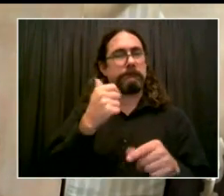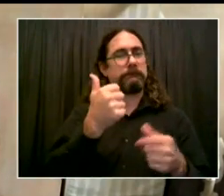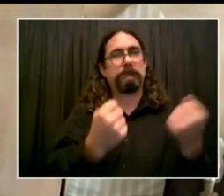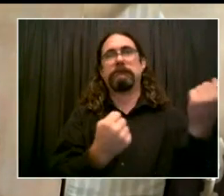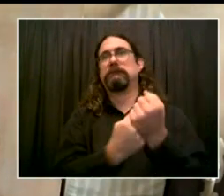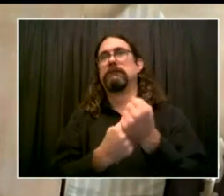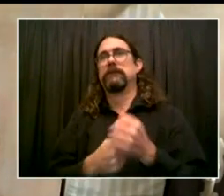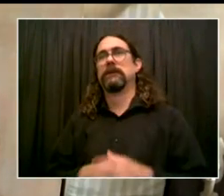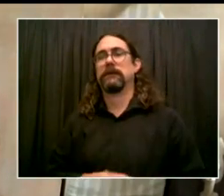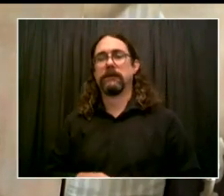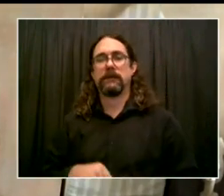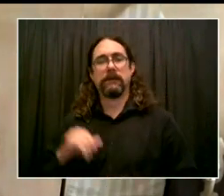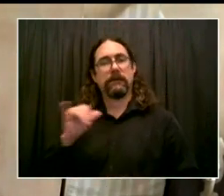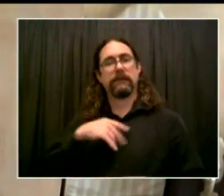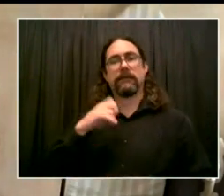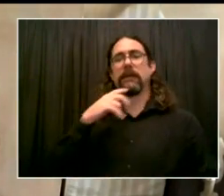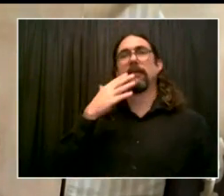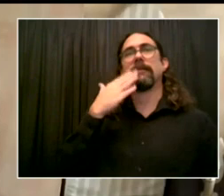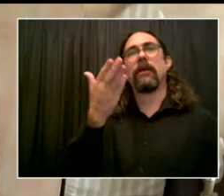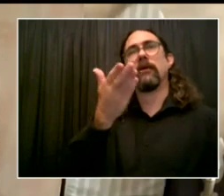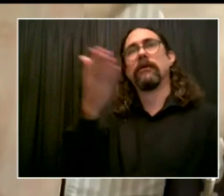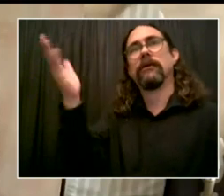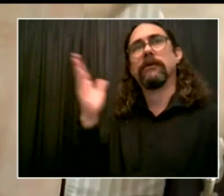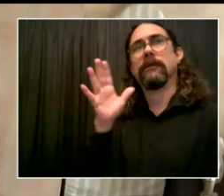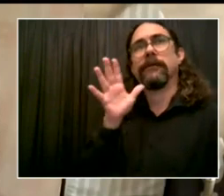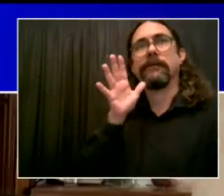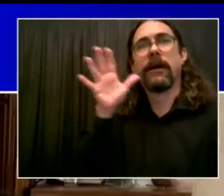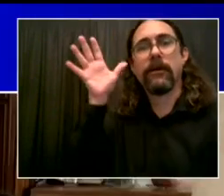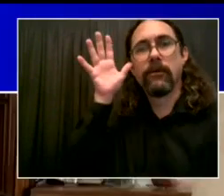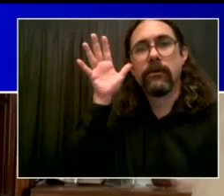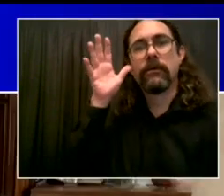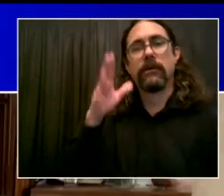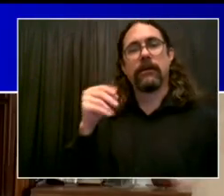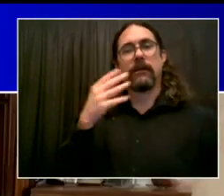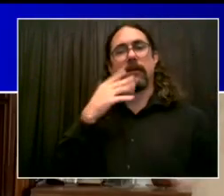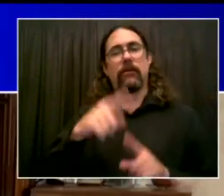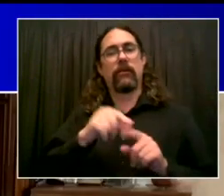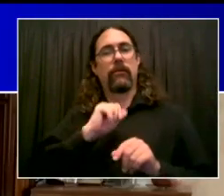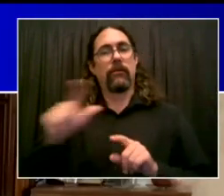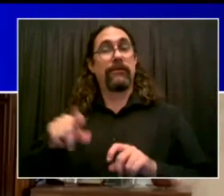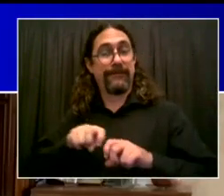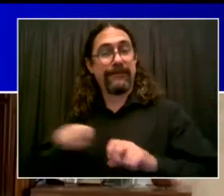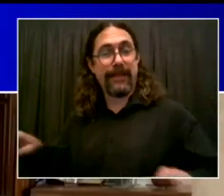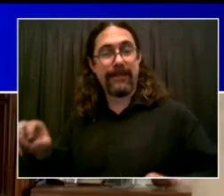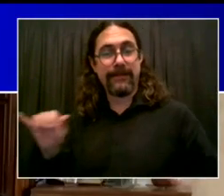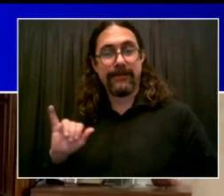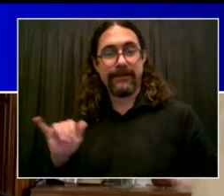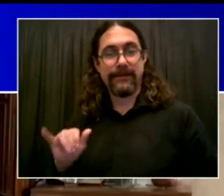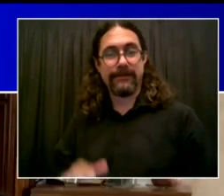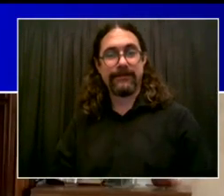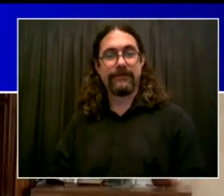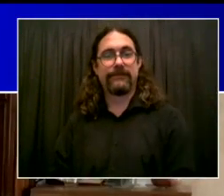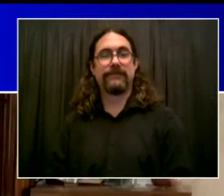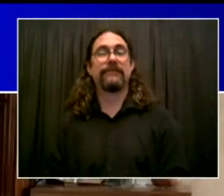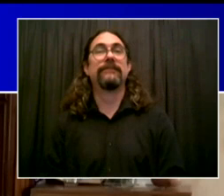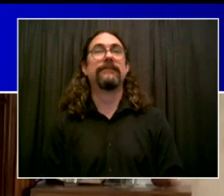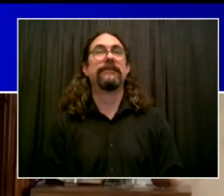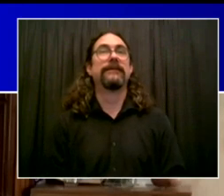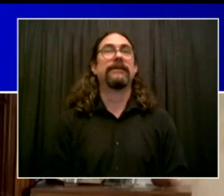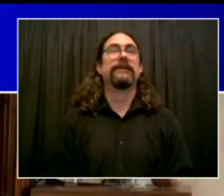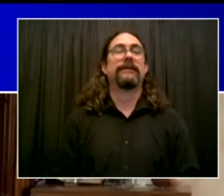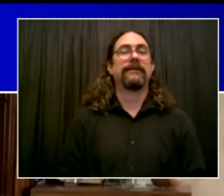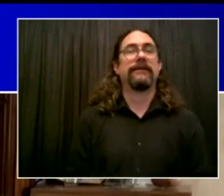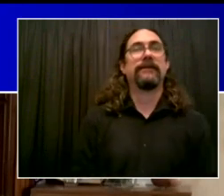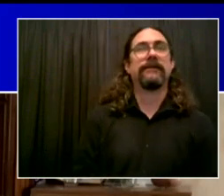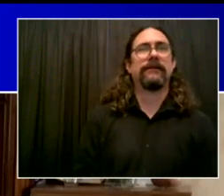talk about the vaccine. Thank you so much, Assemblymember. Let me tell you, thank you for